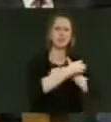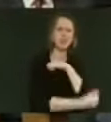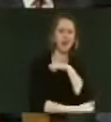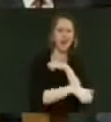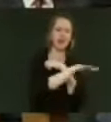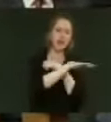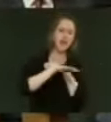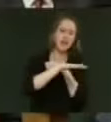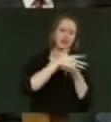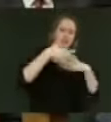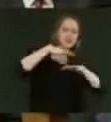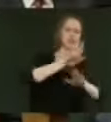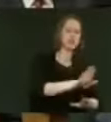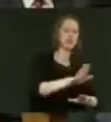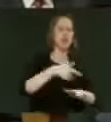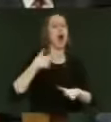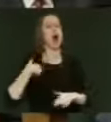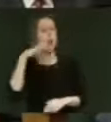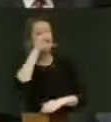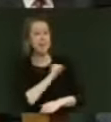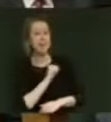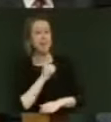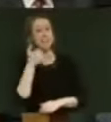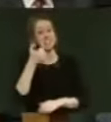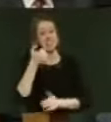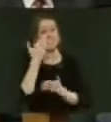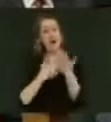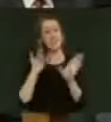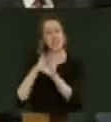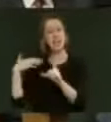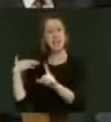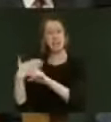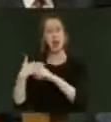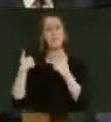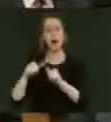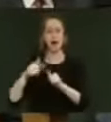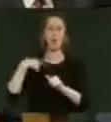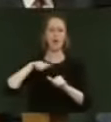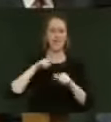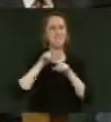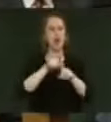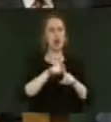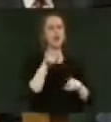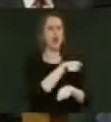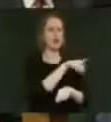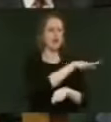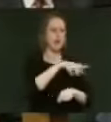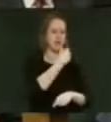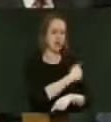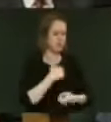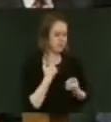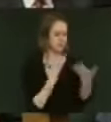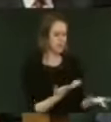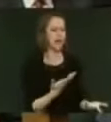conditions in New Zealand. I believe in the last six and a half years, we've stood by those families. In the toughest